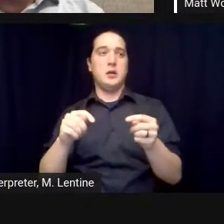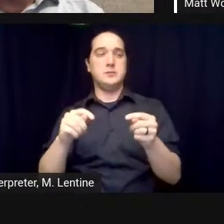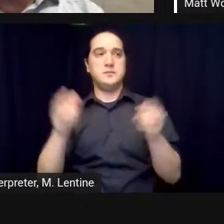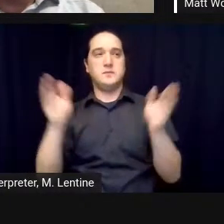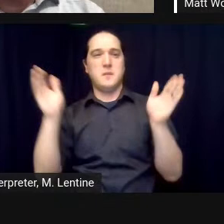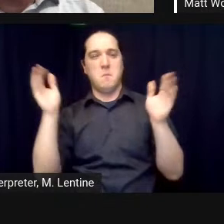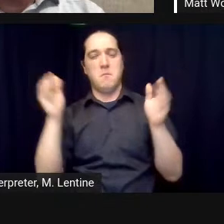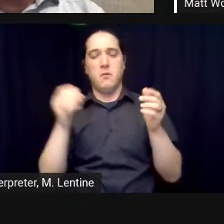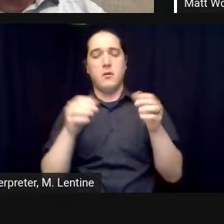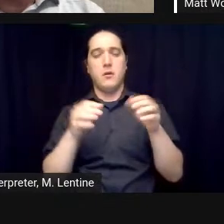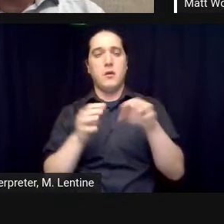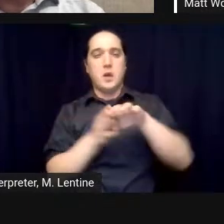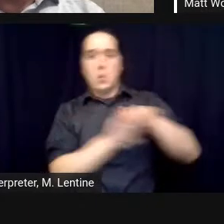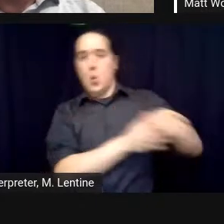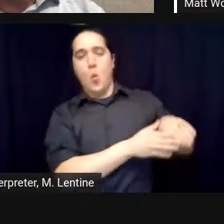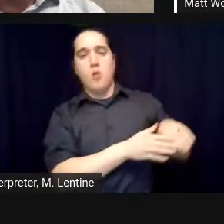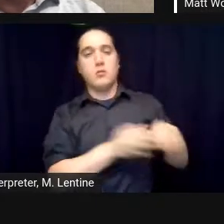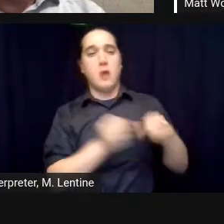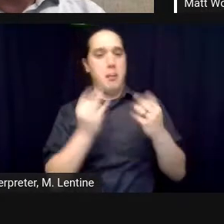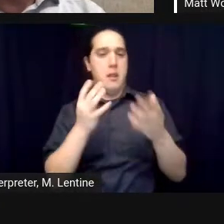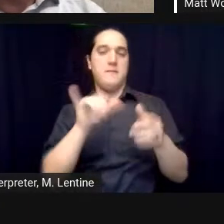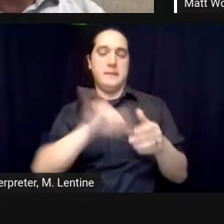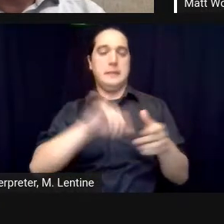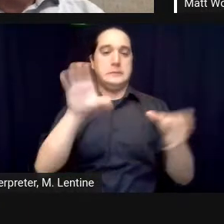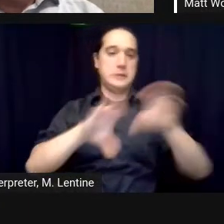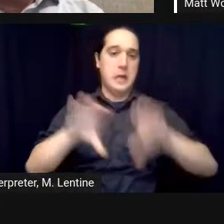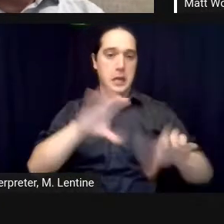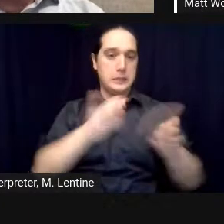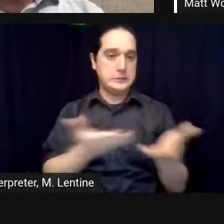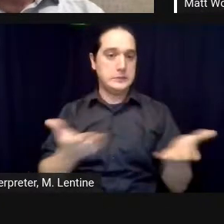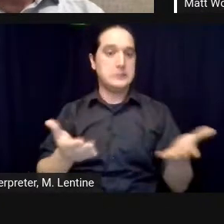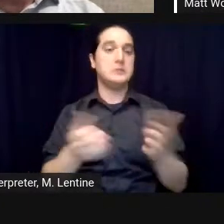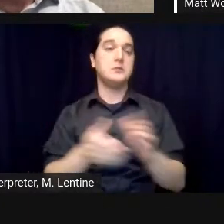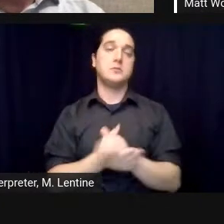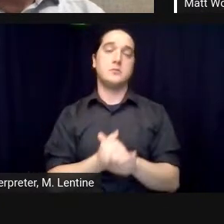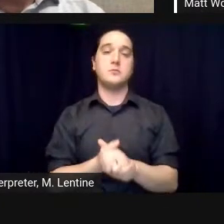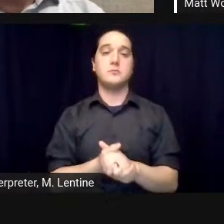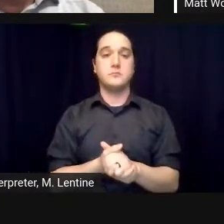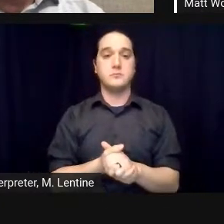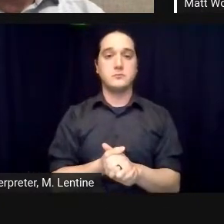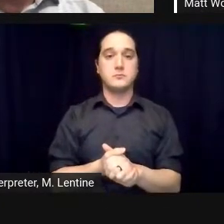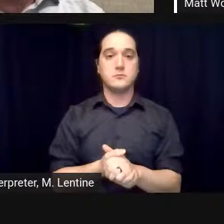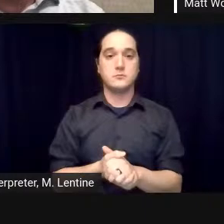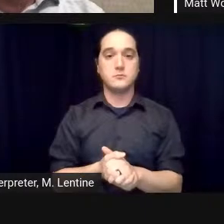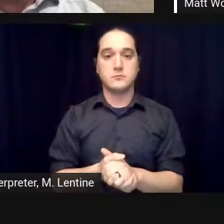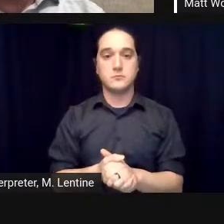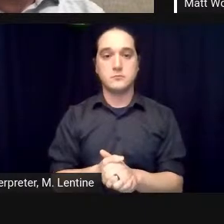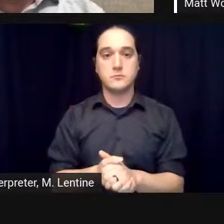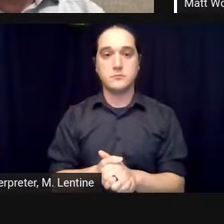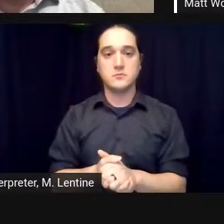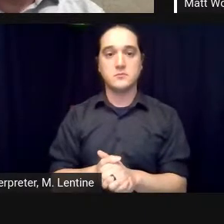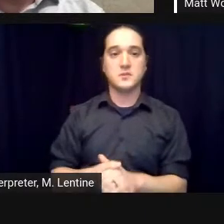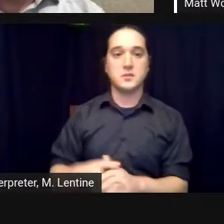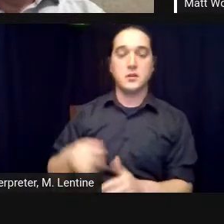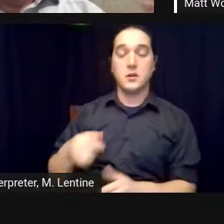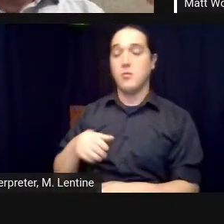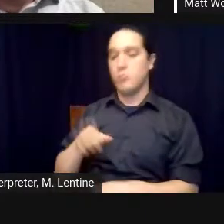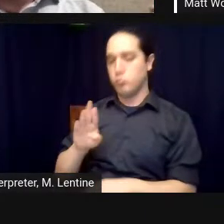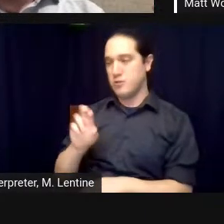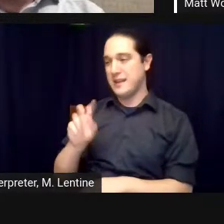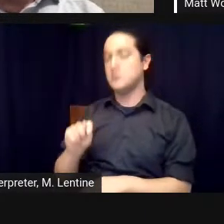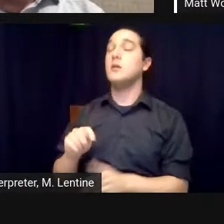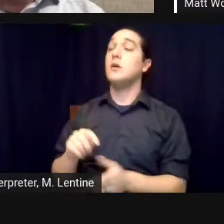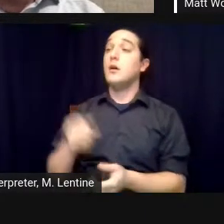seems sort of telling to me that i've this starts in 1991 um do you do you see a link as well with this kind of like